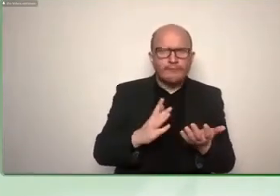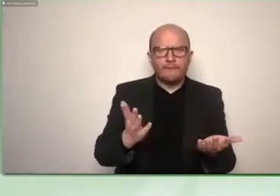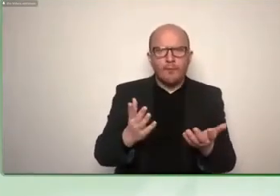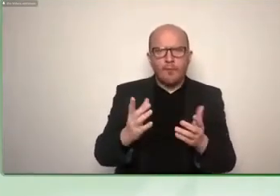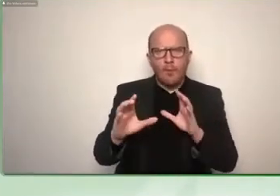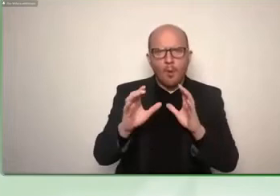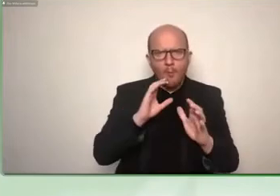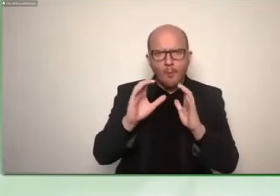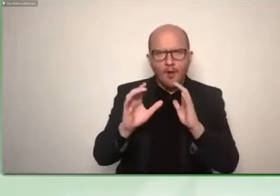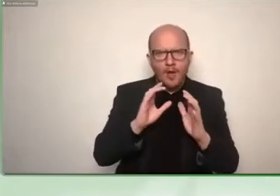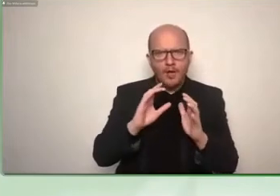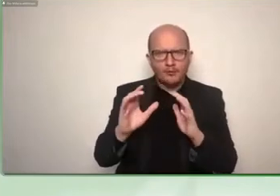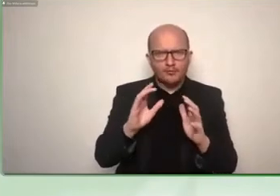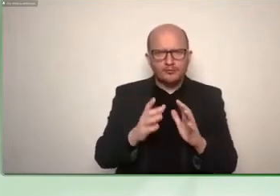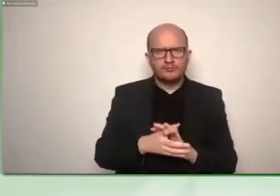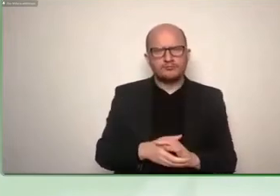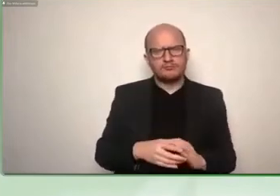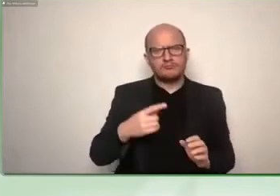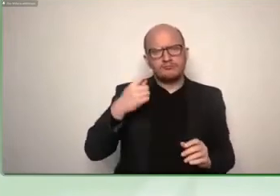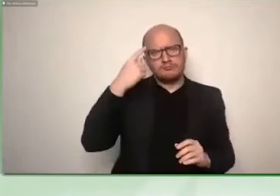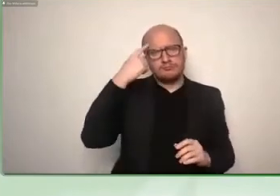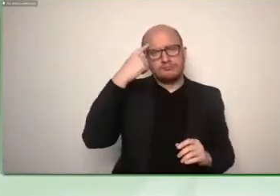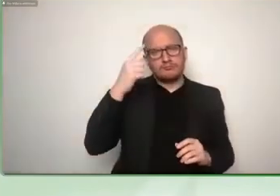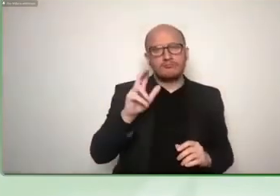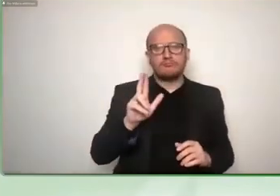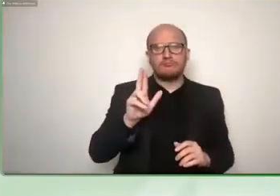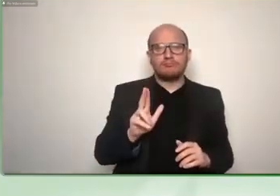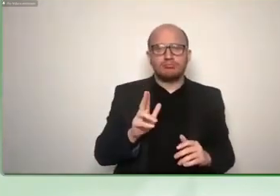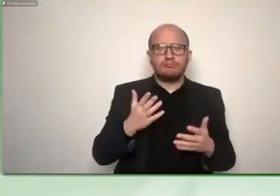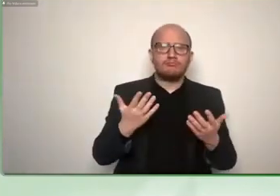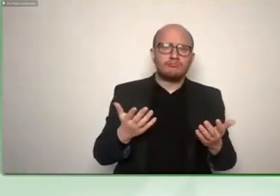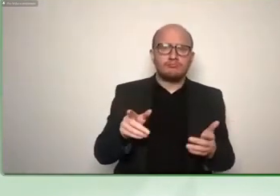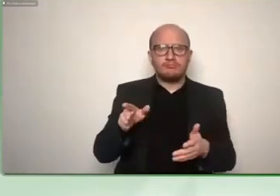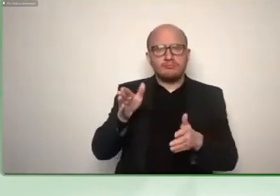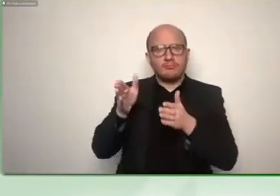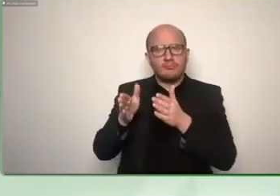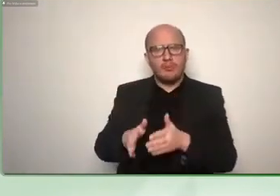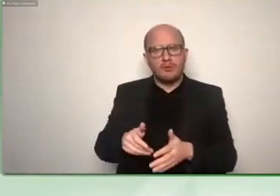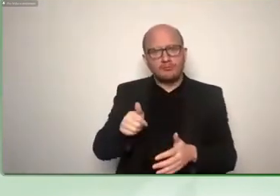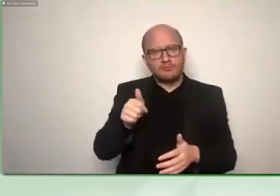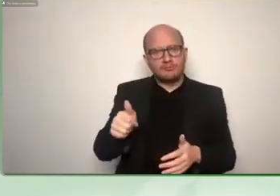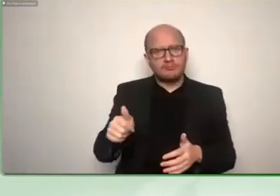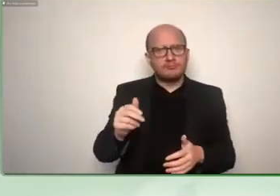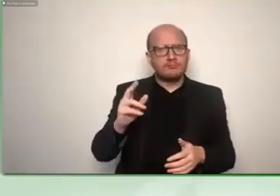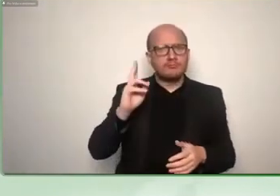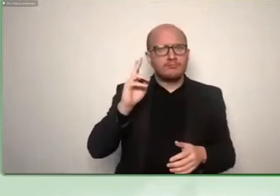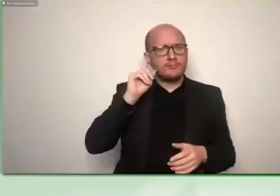developed by a deafblind person um he was